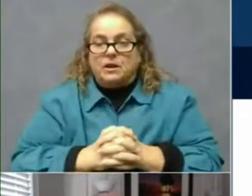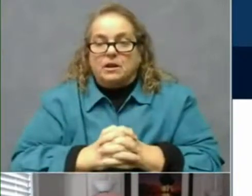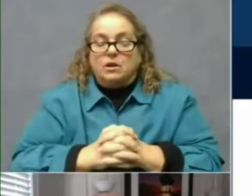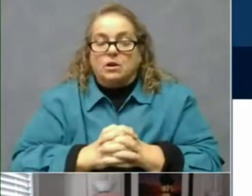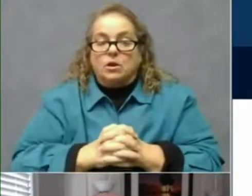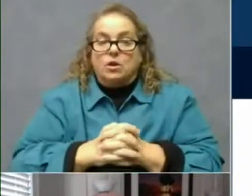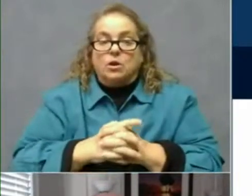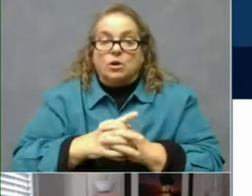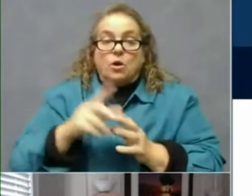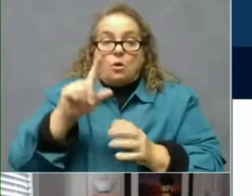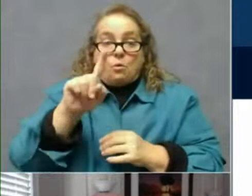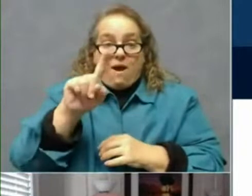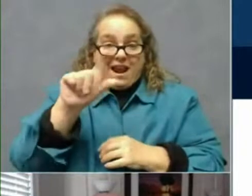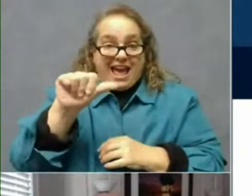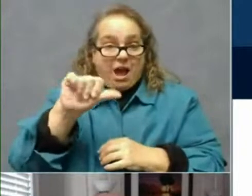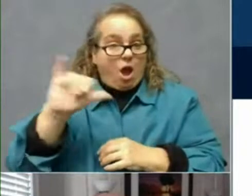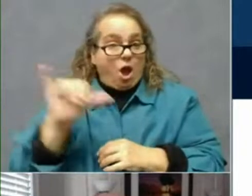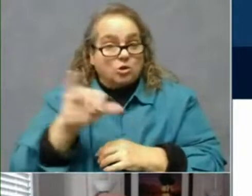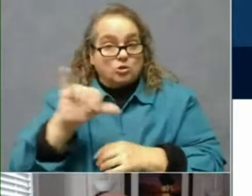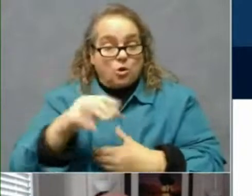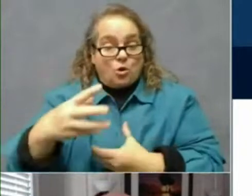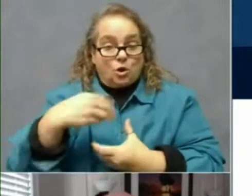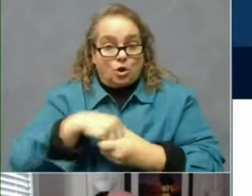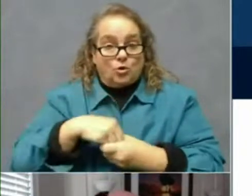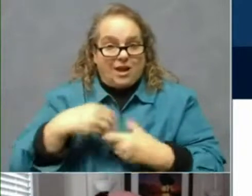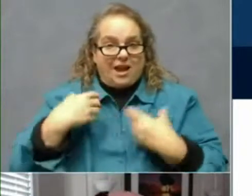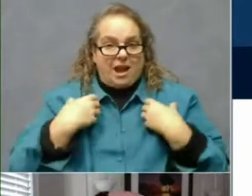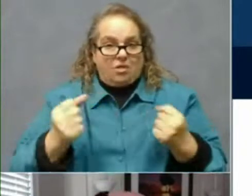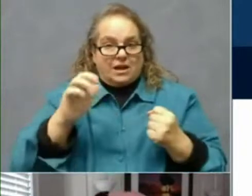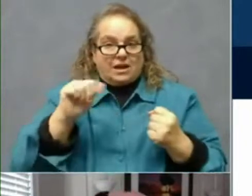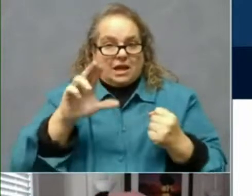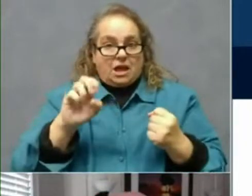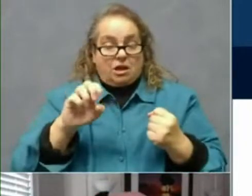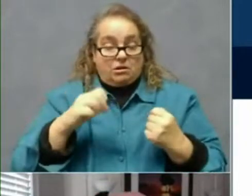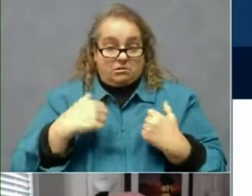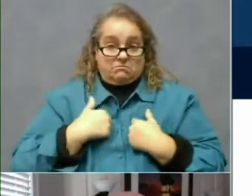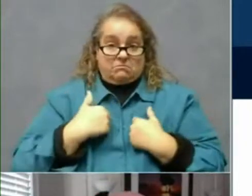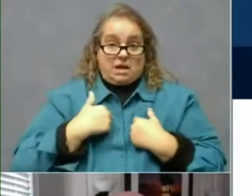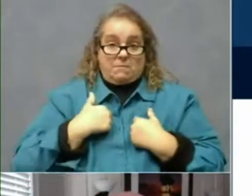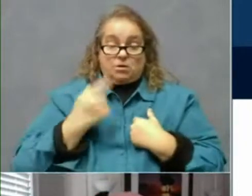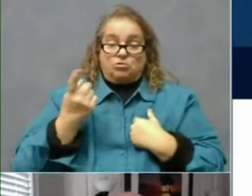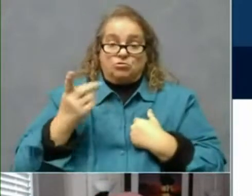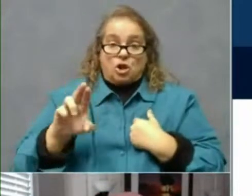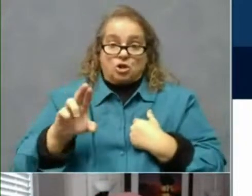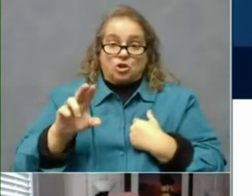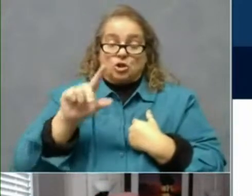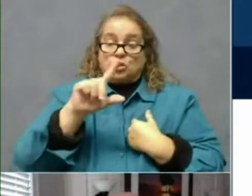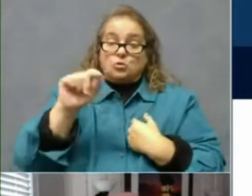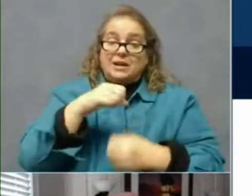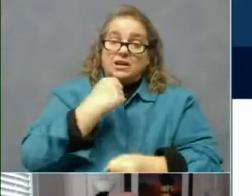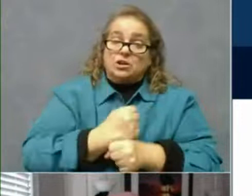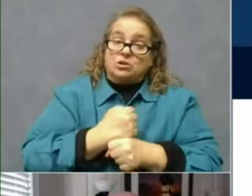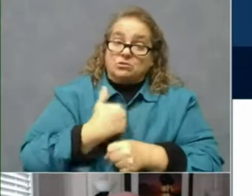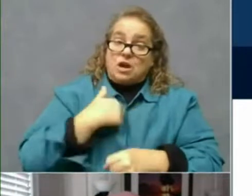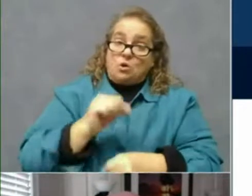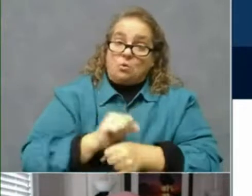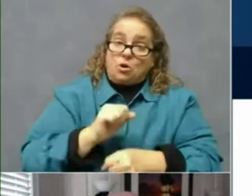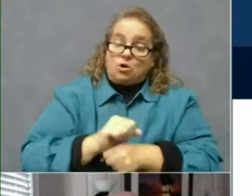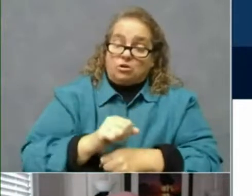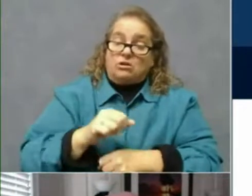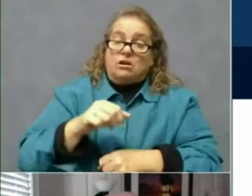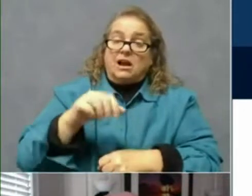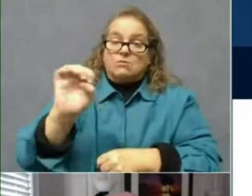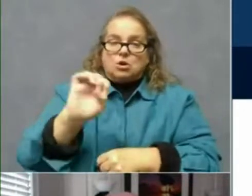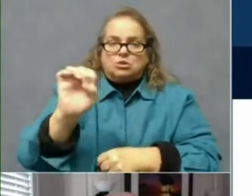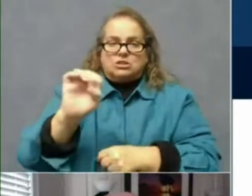healthcare personnel. Folks, I'm a physician. For 20 years, I worked as an emergency physician after all my training. I